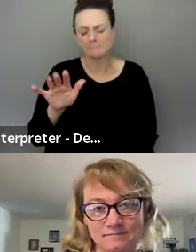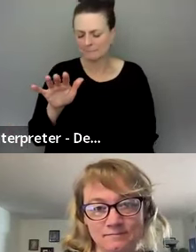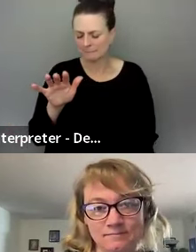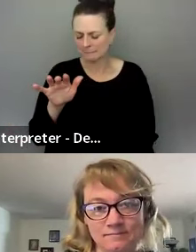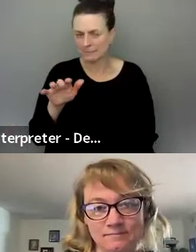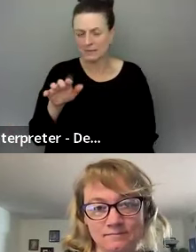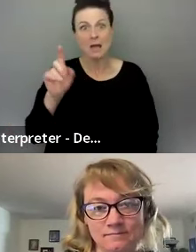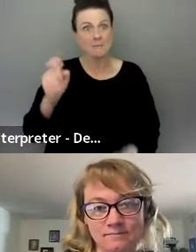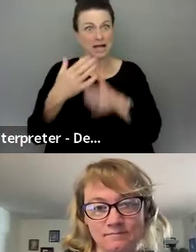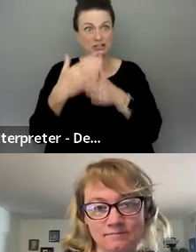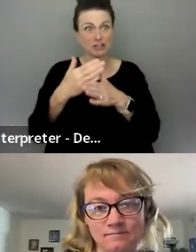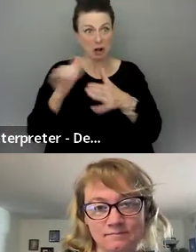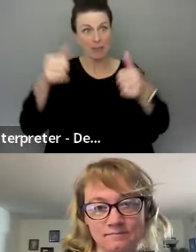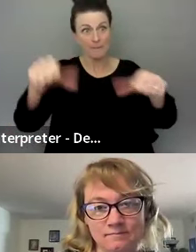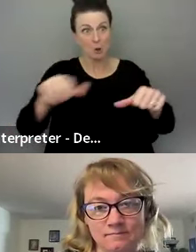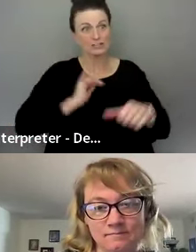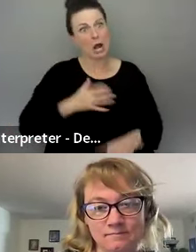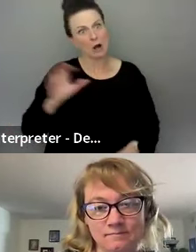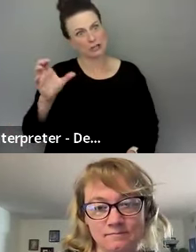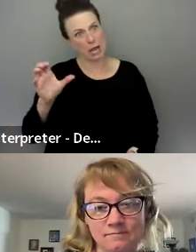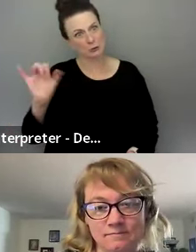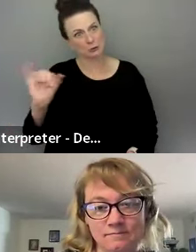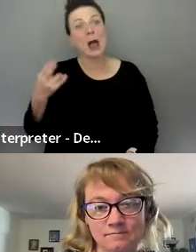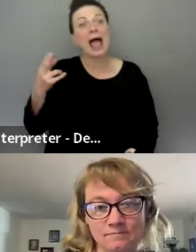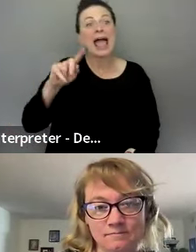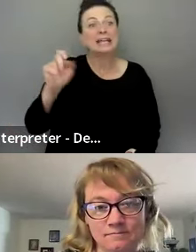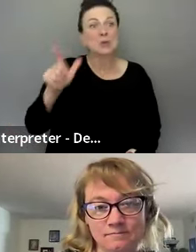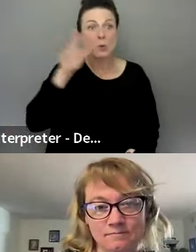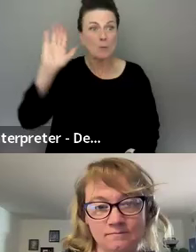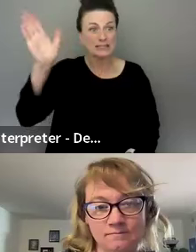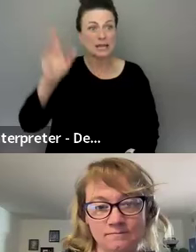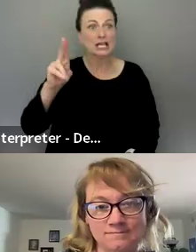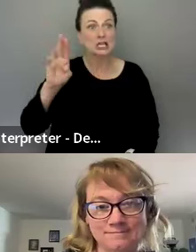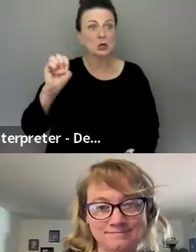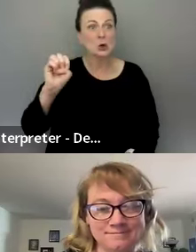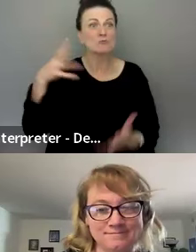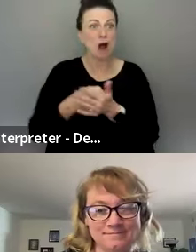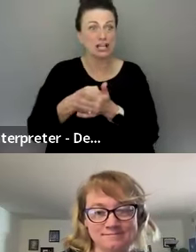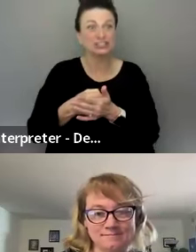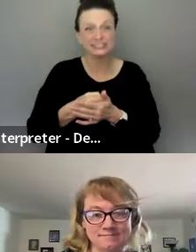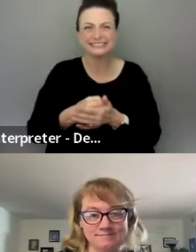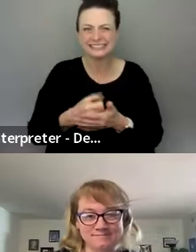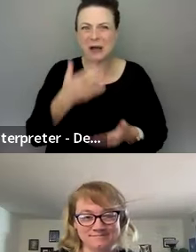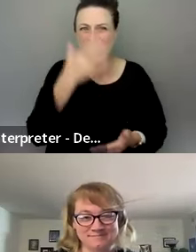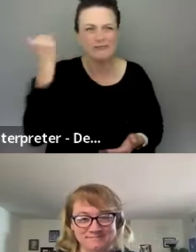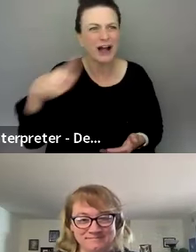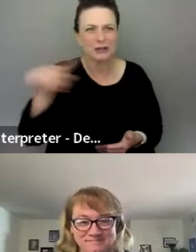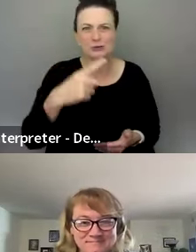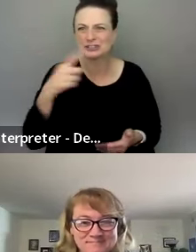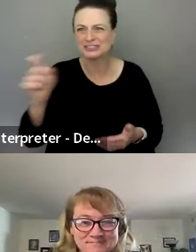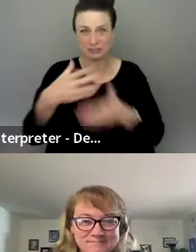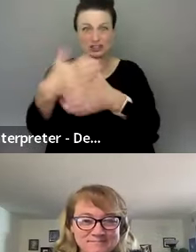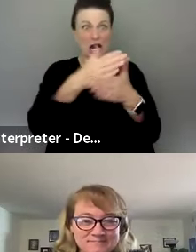share that post in our channel too. So Hazel will be speaking at Cube Crush. And so I forgot, actually, we should all share that.